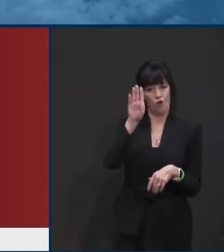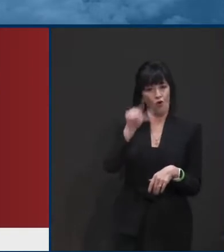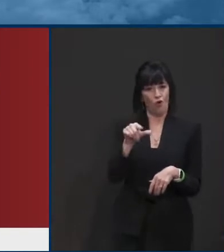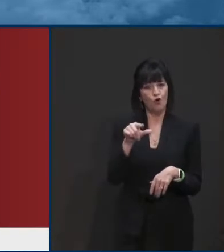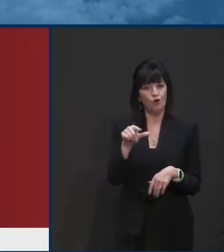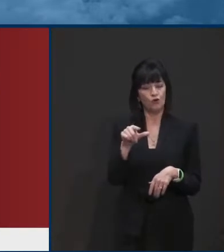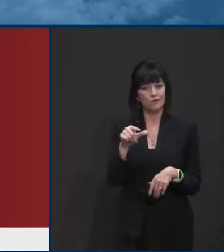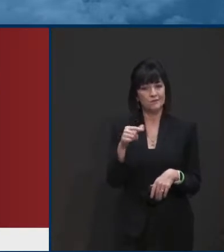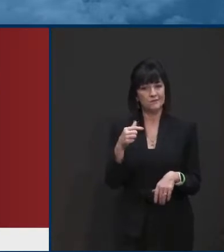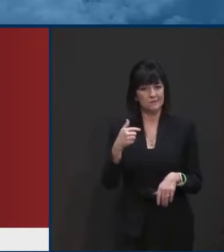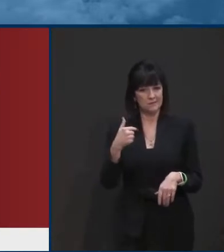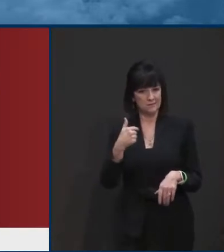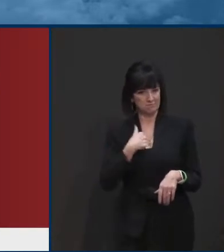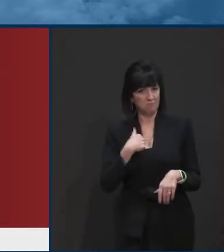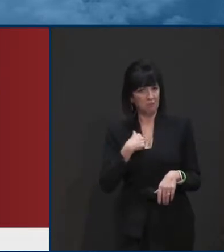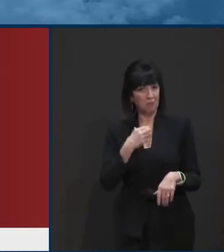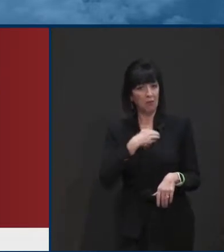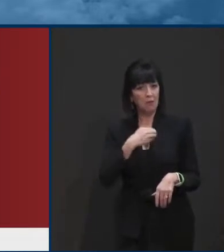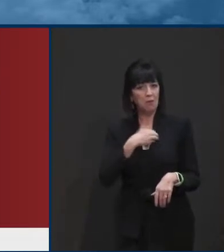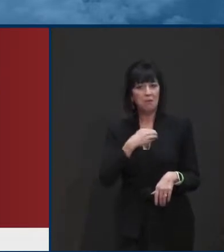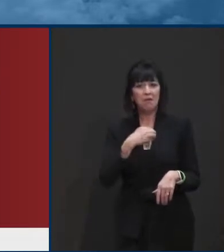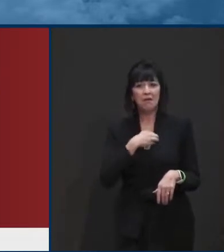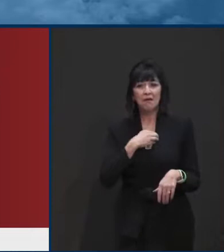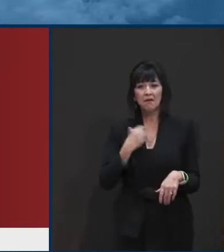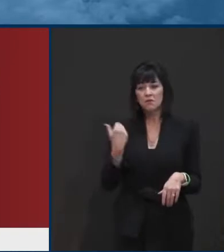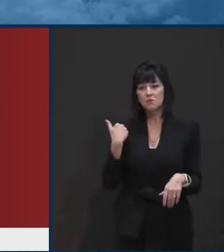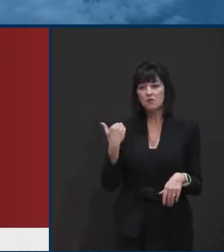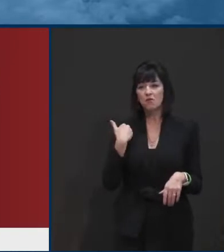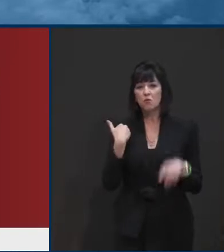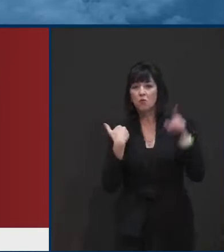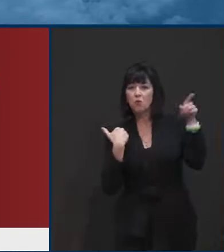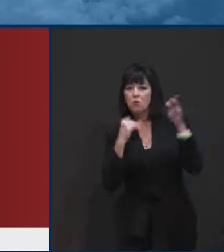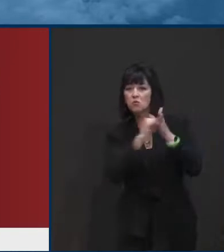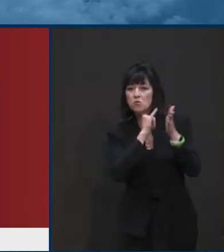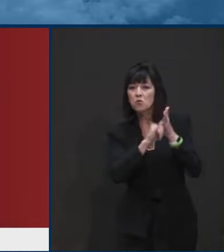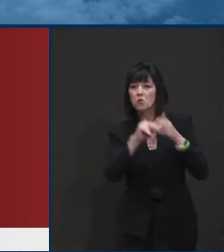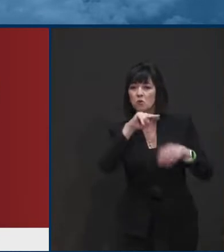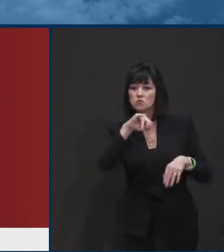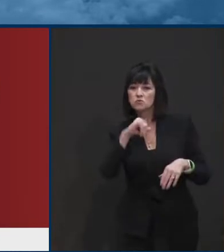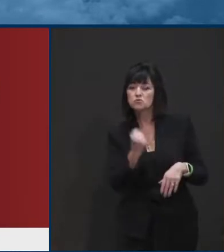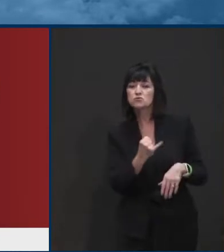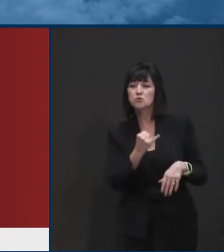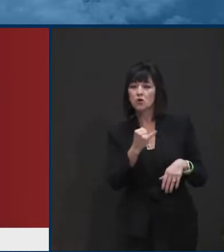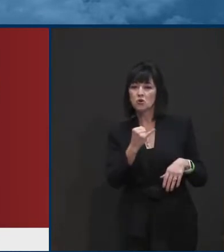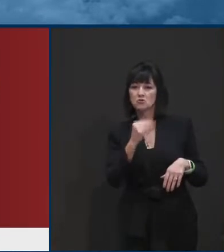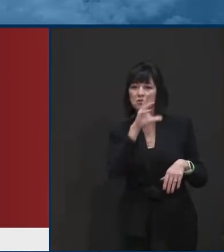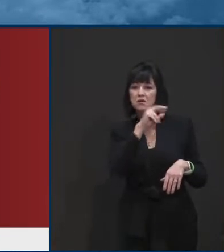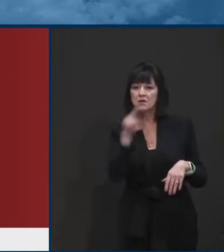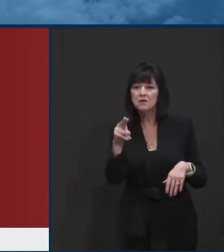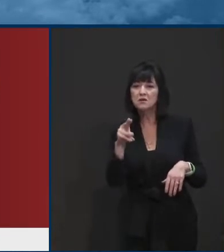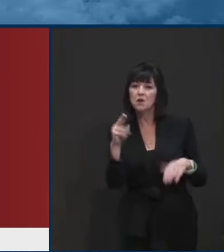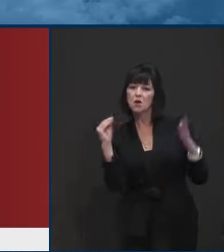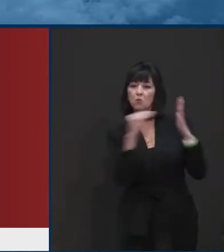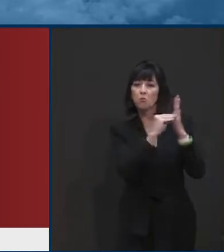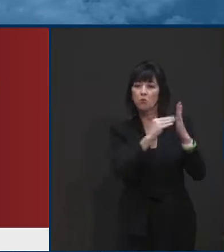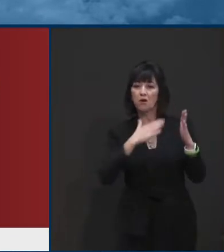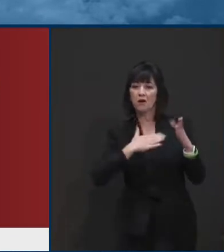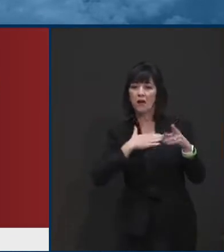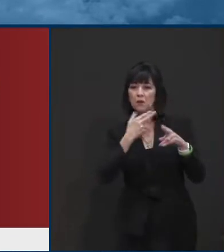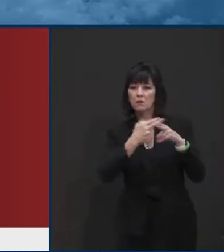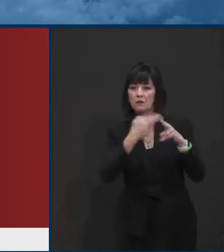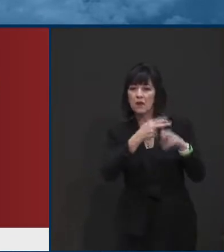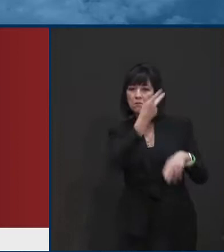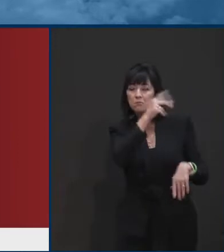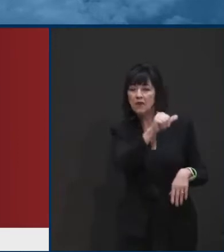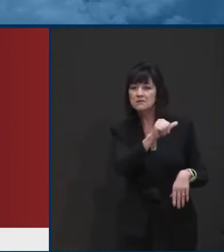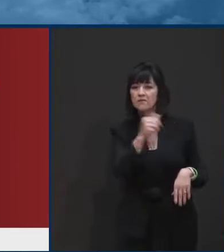being put on quarantine lists in New York and New Jersey and Connecticut and Pennsylvania and in